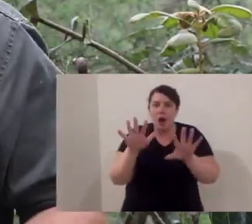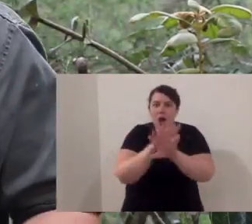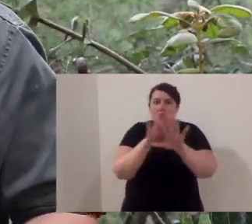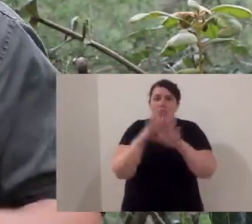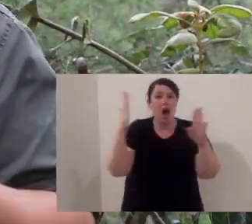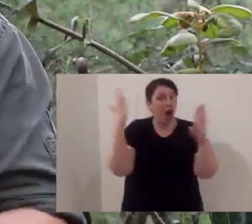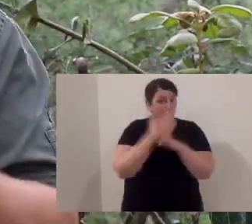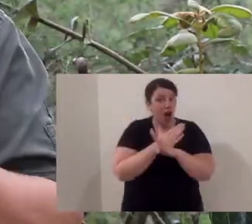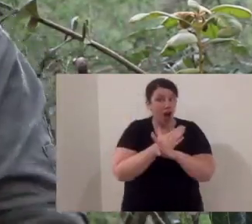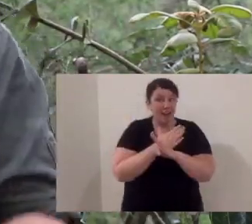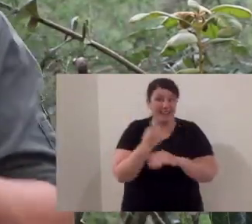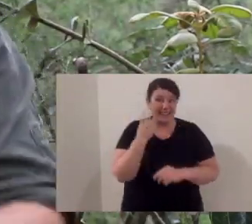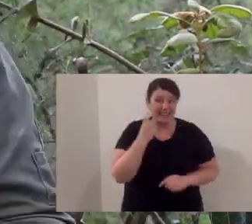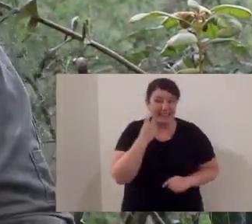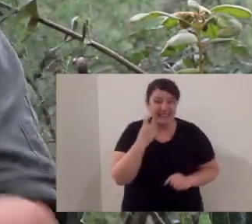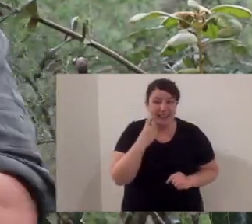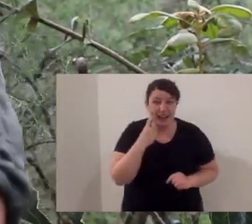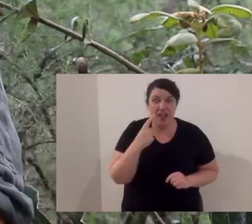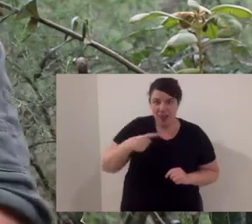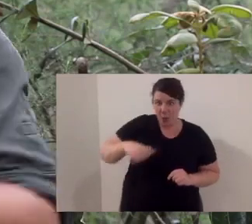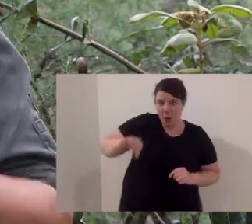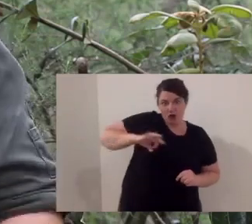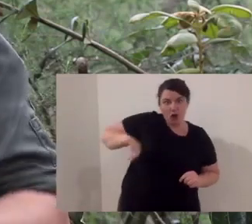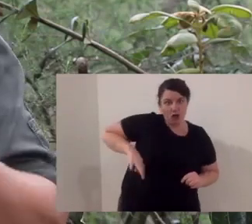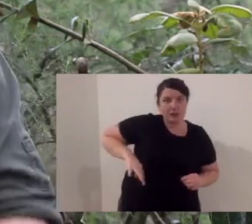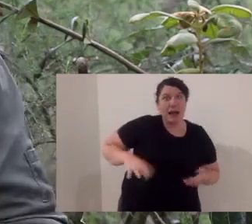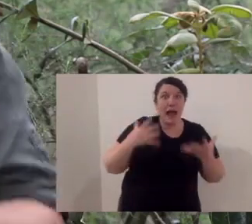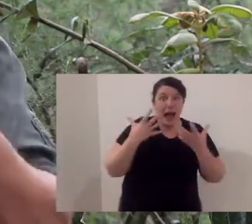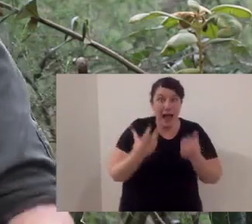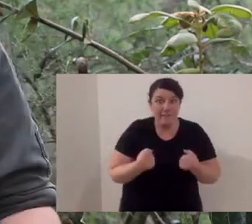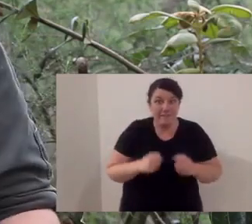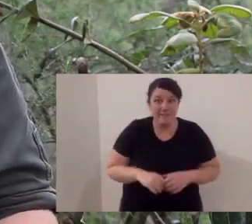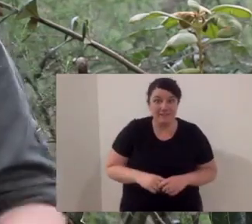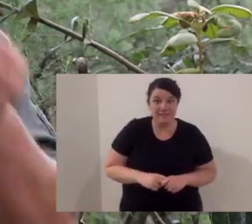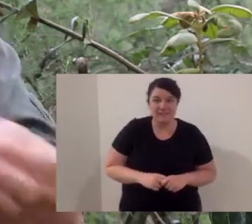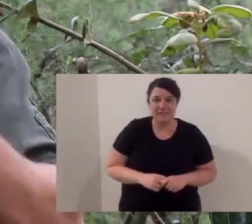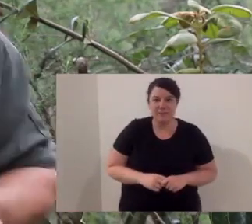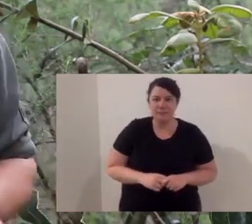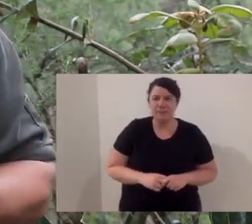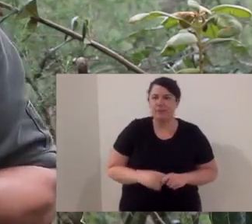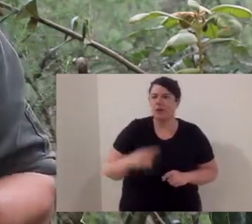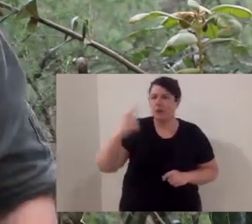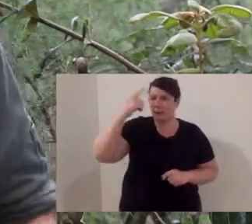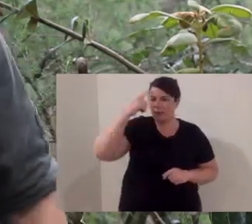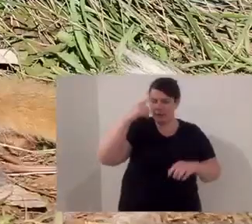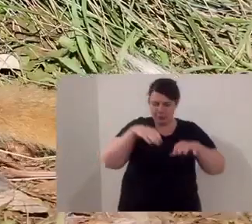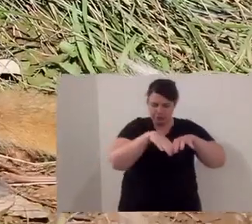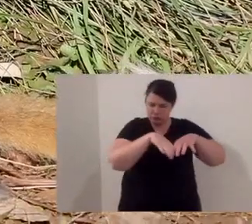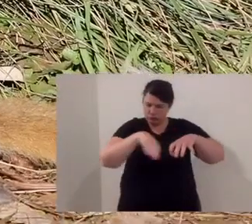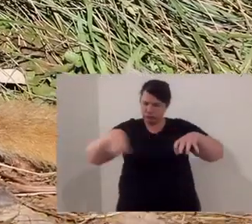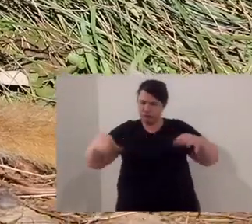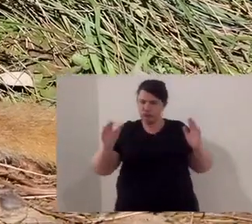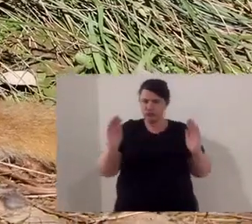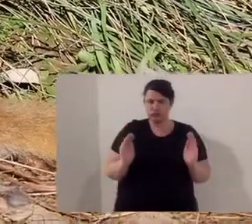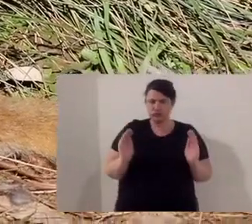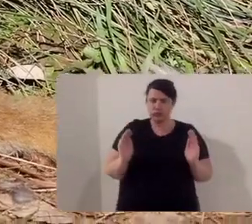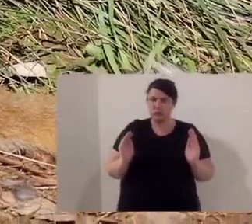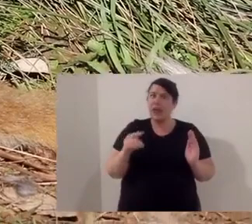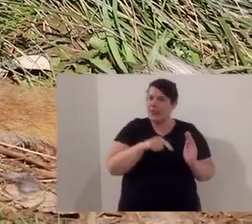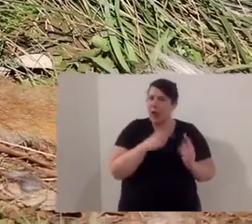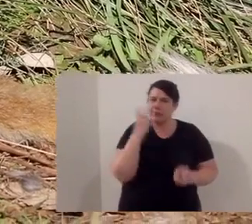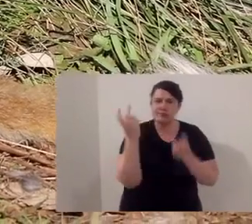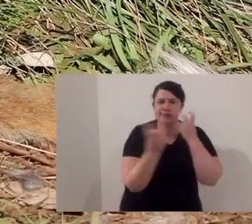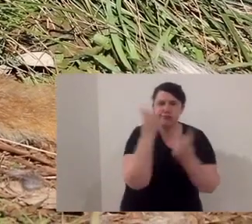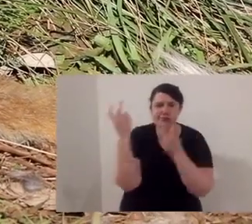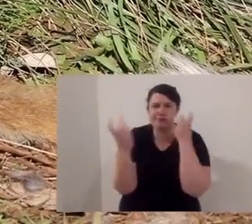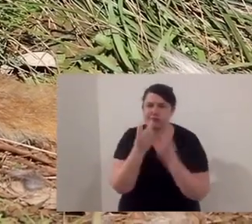those white dots actually help them blend into the environment. It's called disruptive camouflage. That's why they have them. Now let's start at the quolls